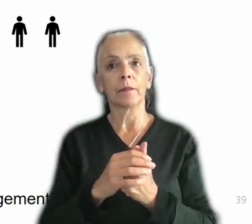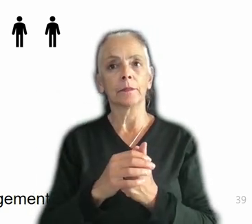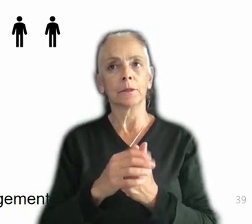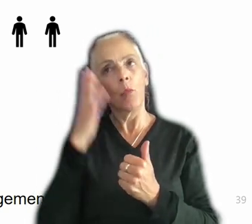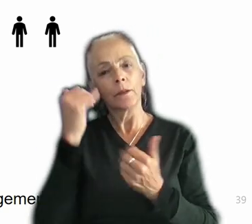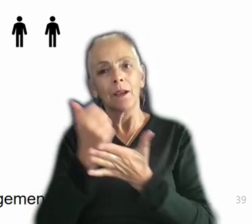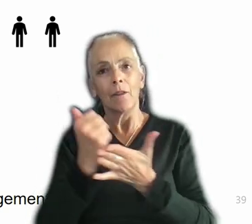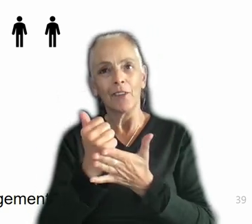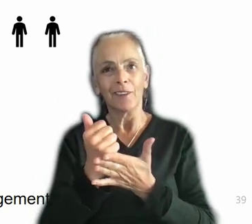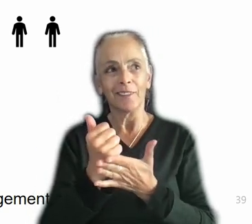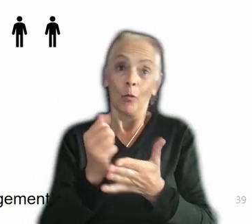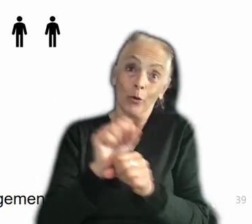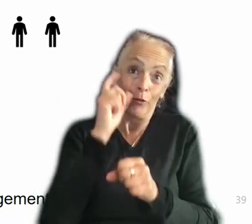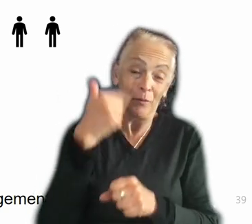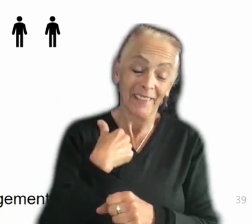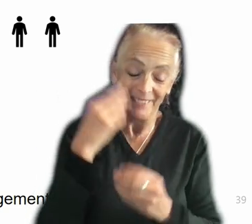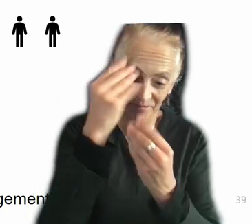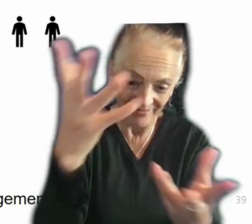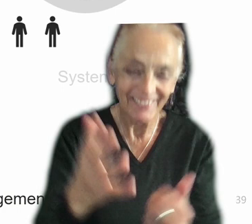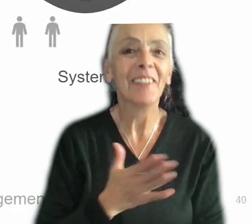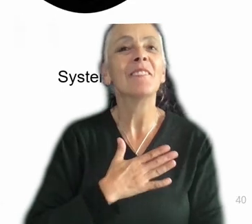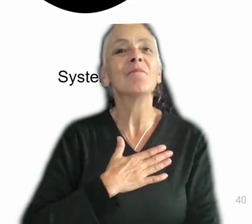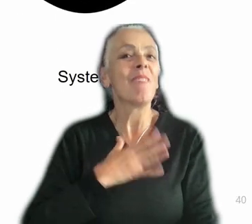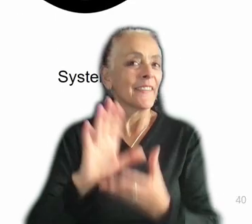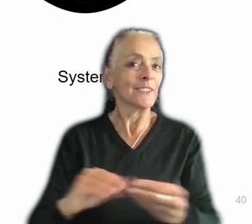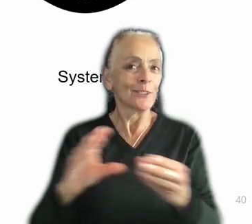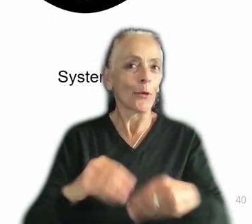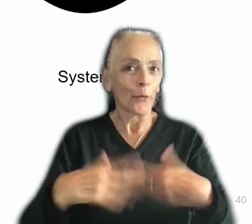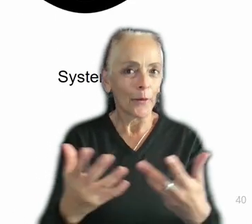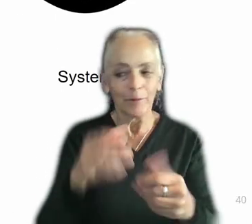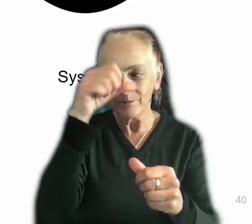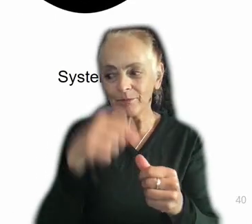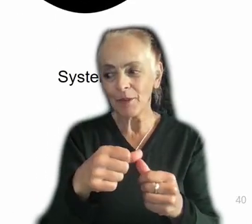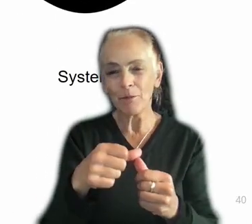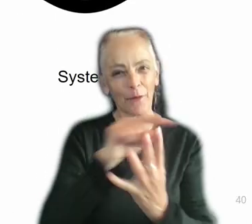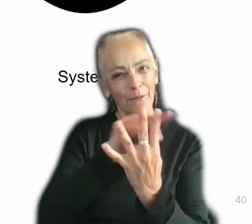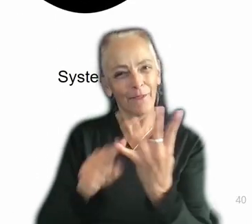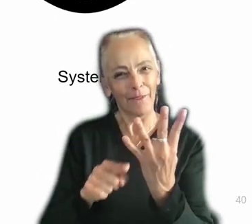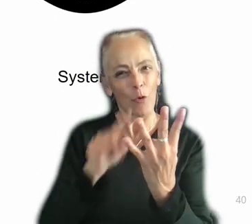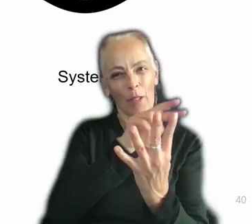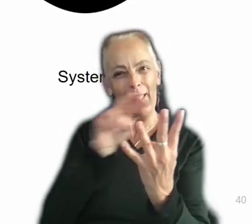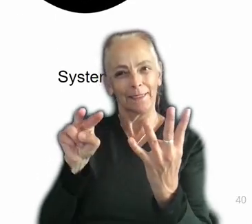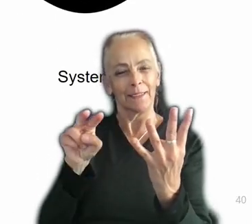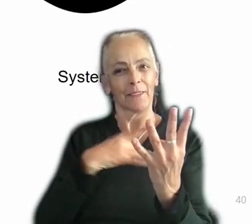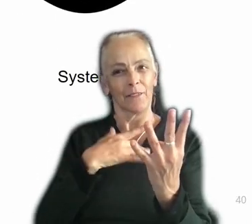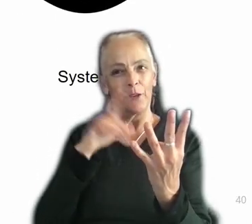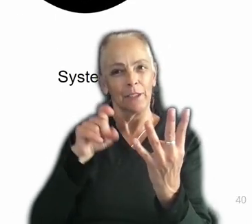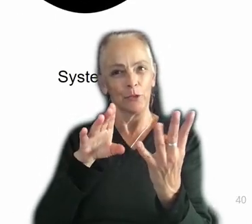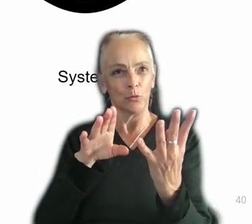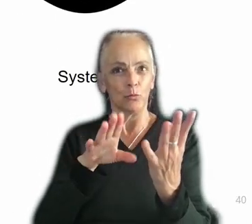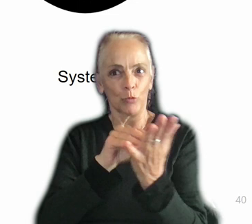me. So I will tell you my personal story. Now, remember, these are the four lenses that I think everybody needs to be developed in. And